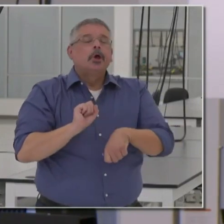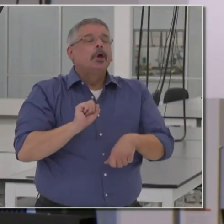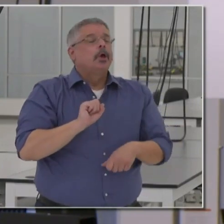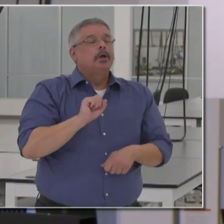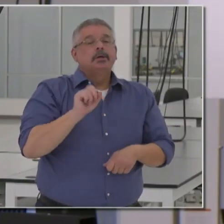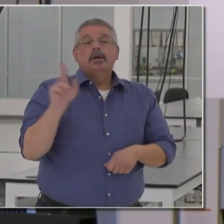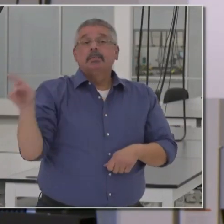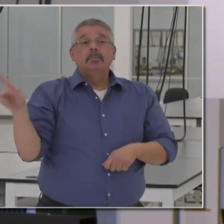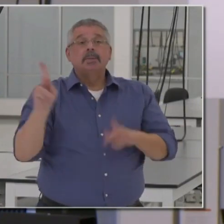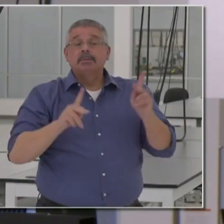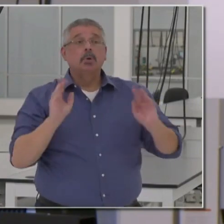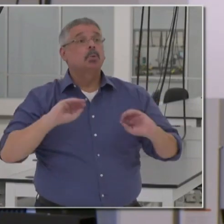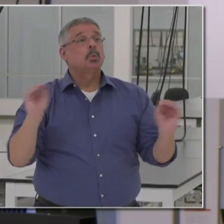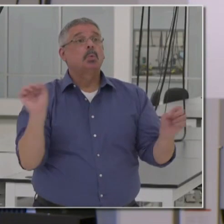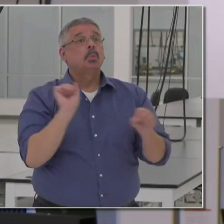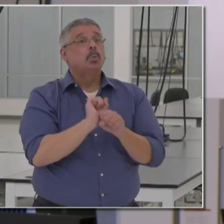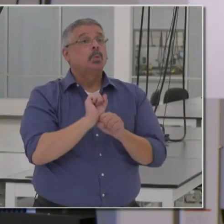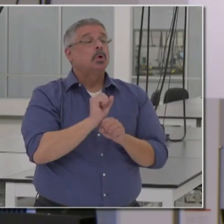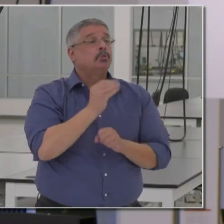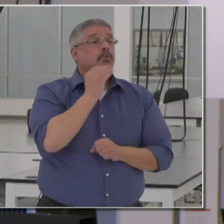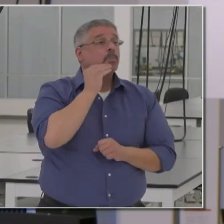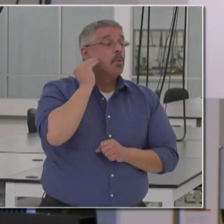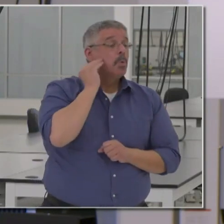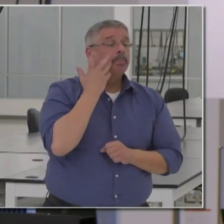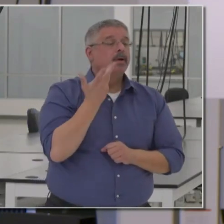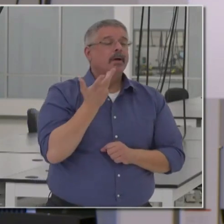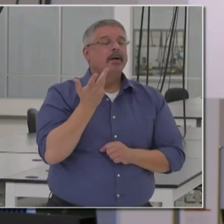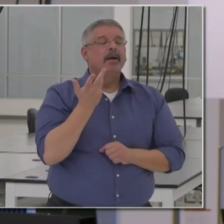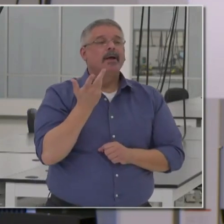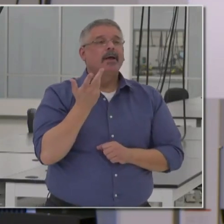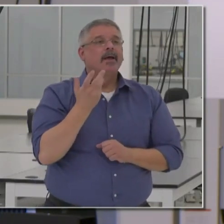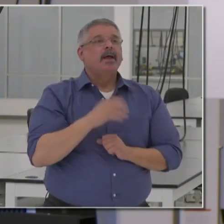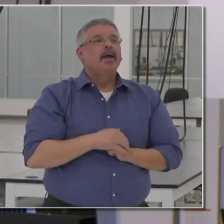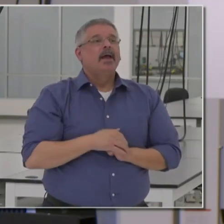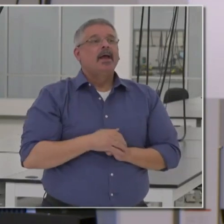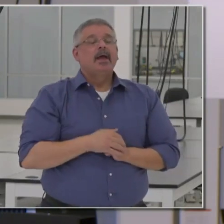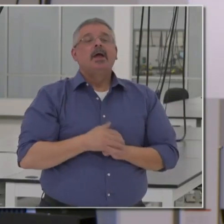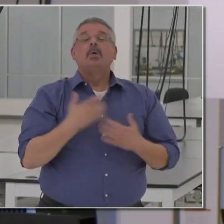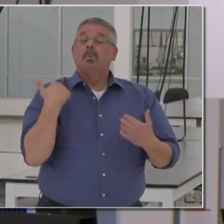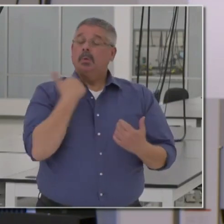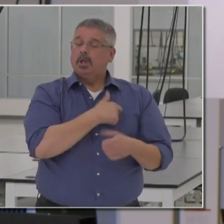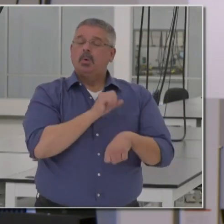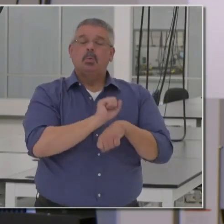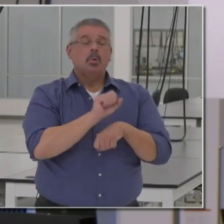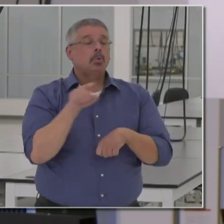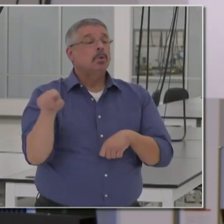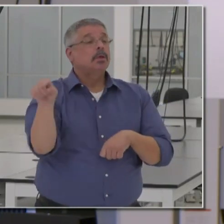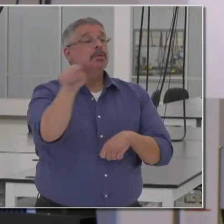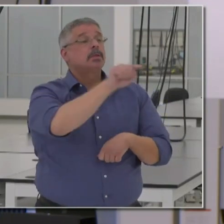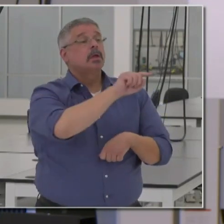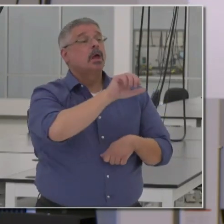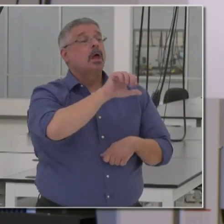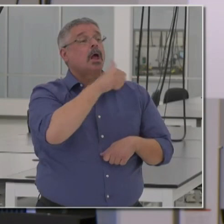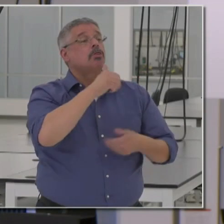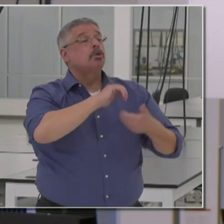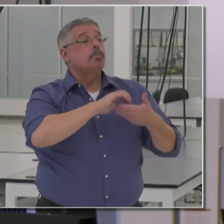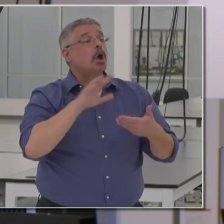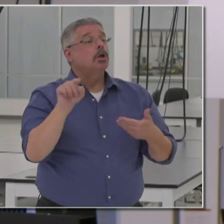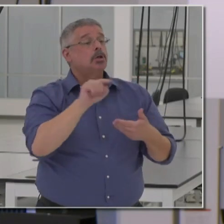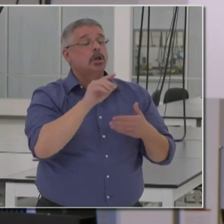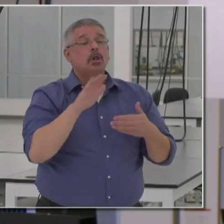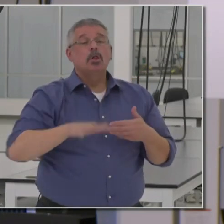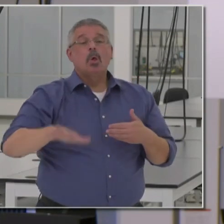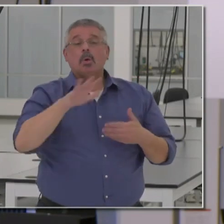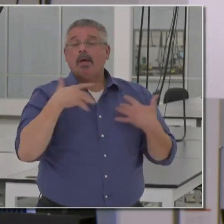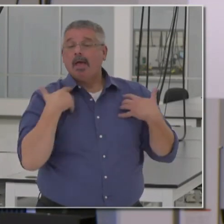aren't going to work right now. They're working from home. We've been working with our local partners across the state, local